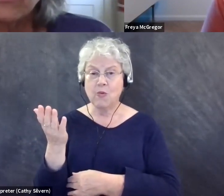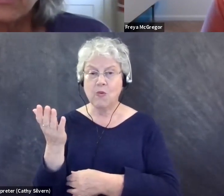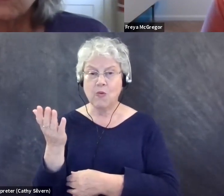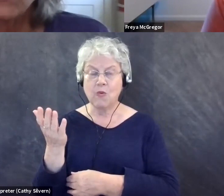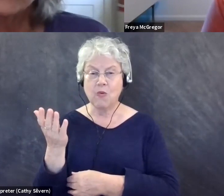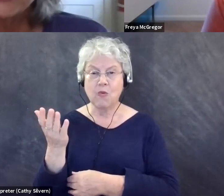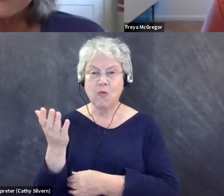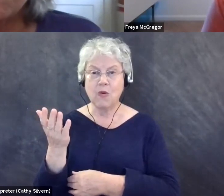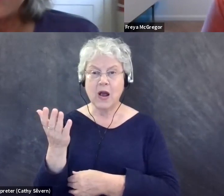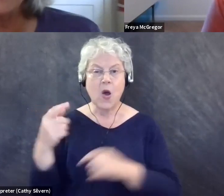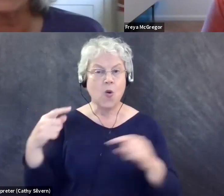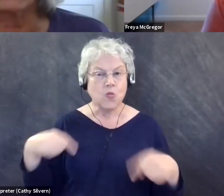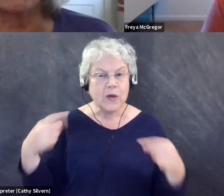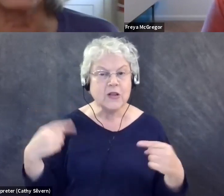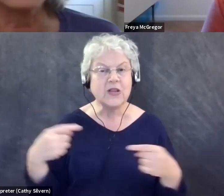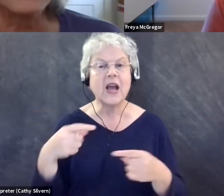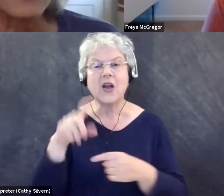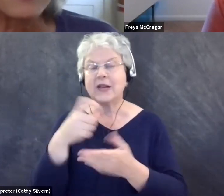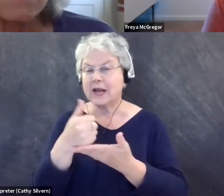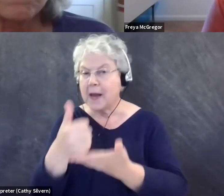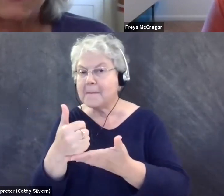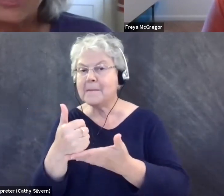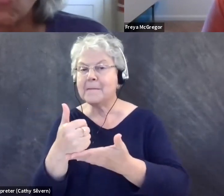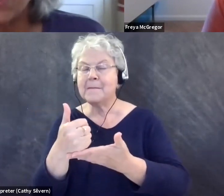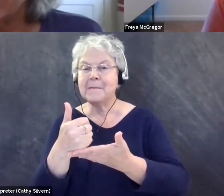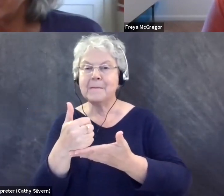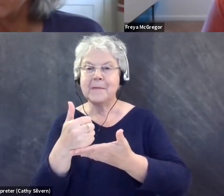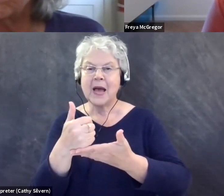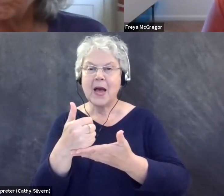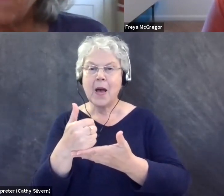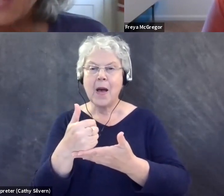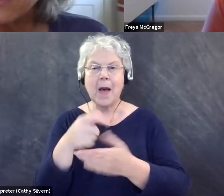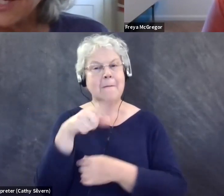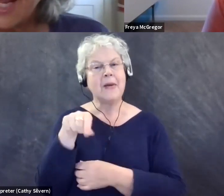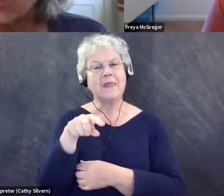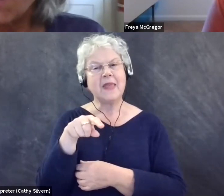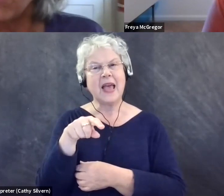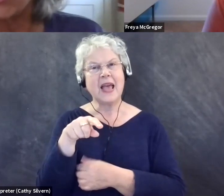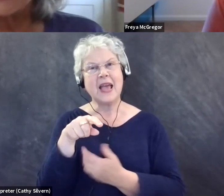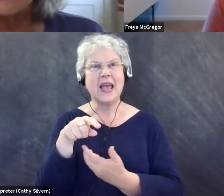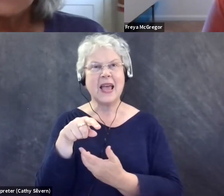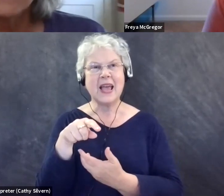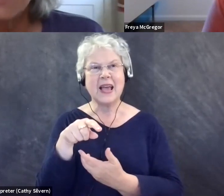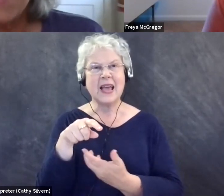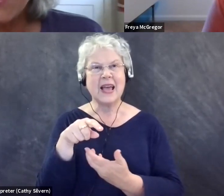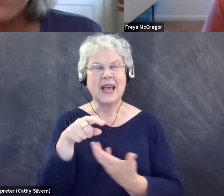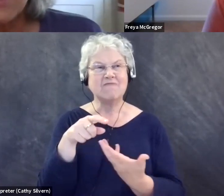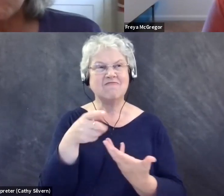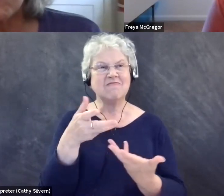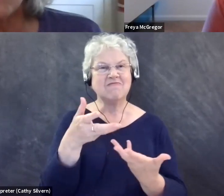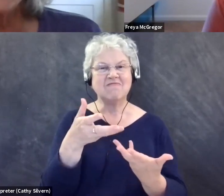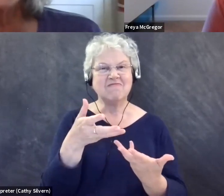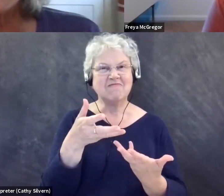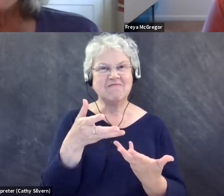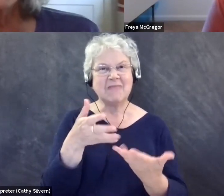who are in wheelchairs and might need help and, but they don't want to act to take you up on it. They may,